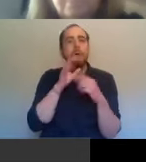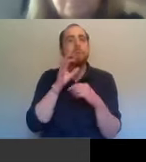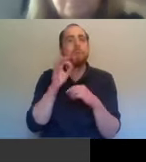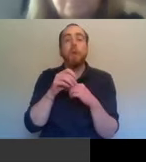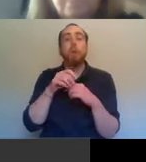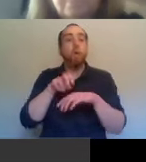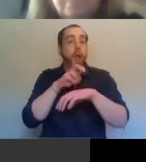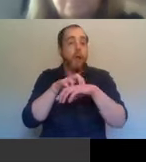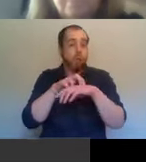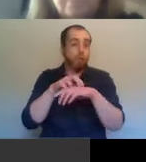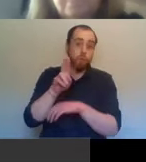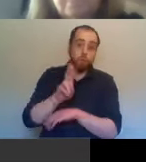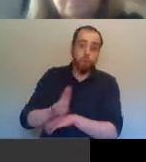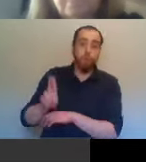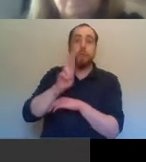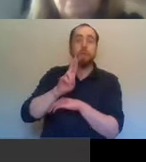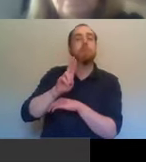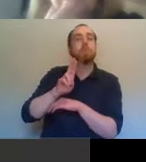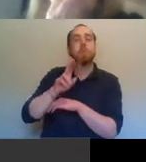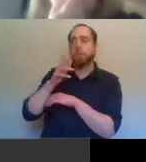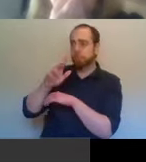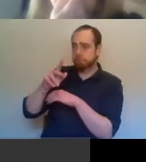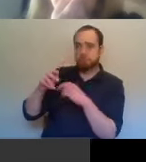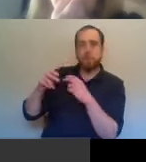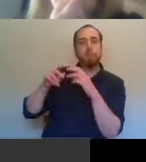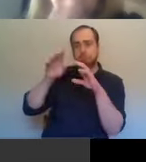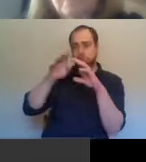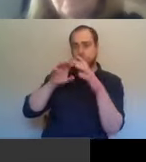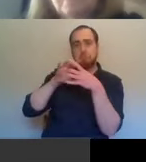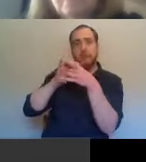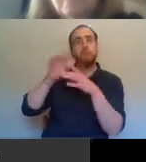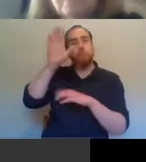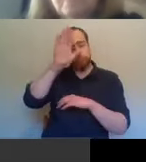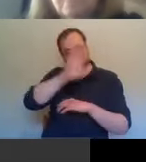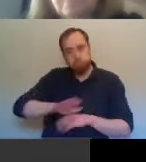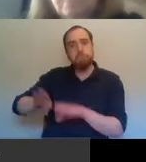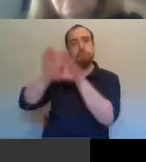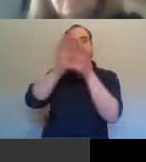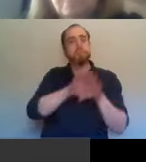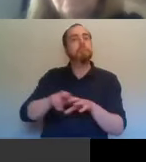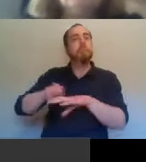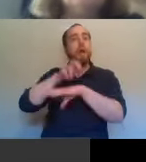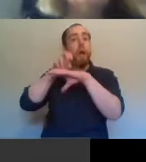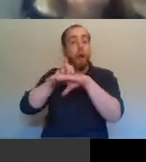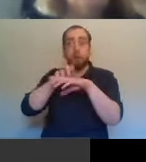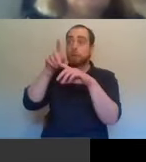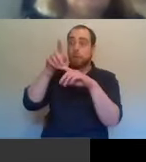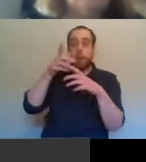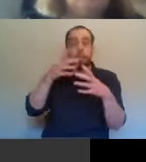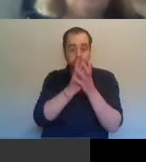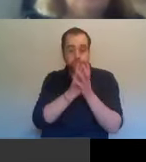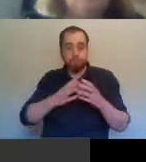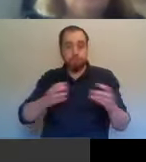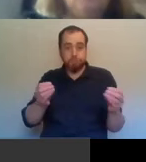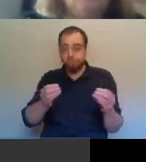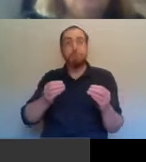all Ireland tradition been written out of the narrative because of the creation of the Northern State? Edward Carson would have been very much part of that tradition,